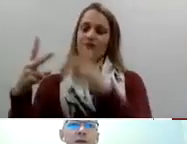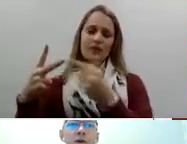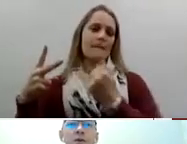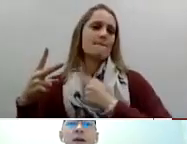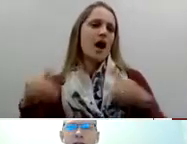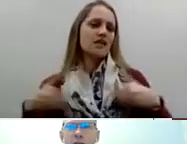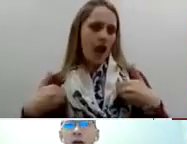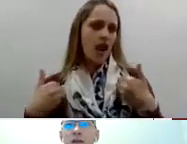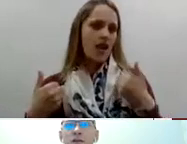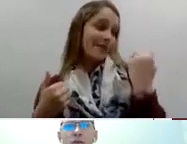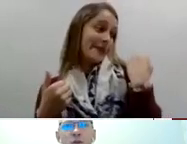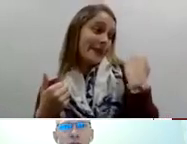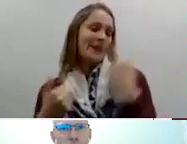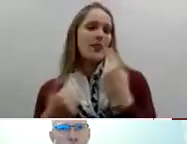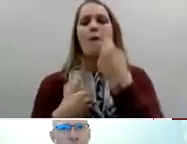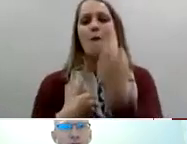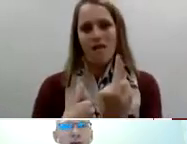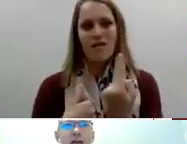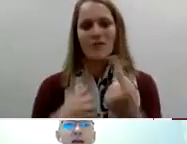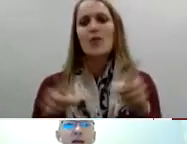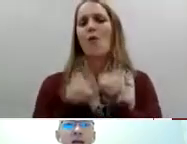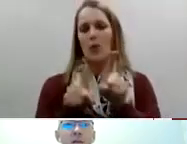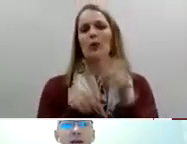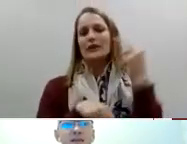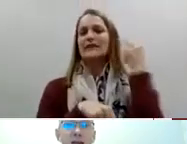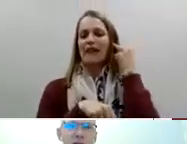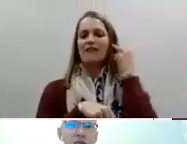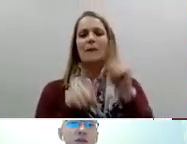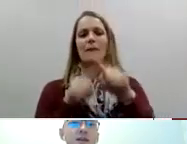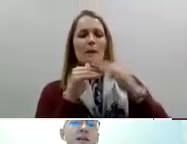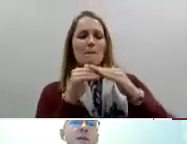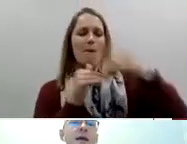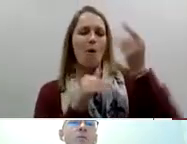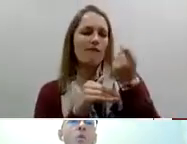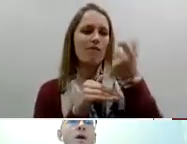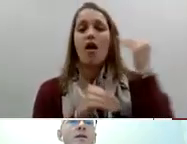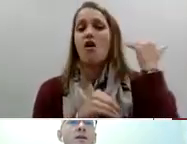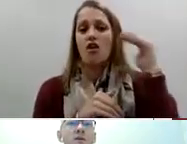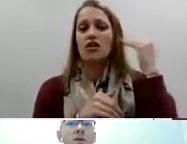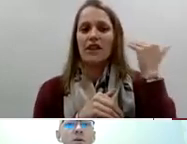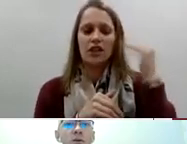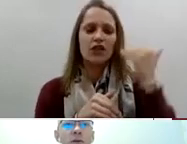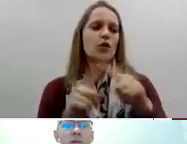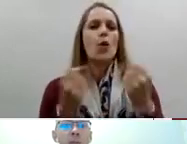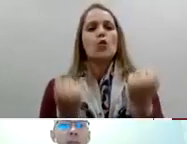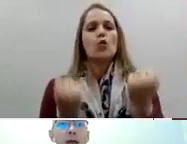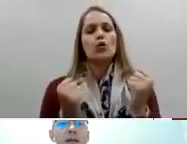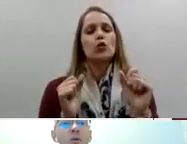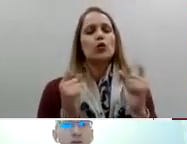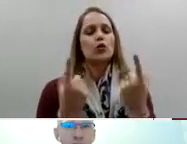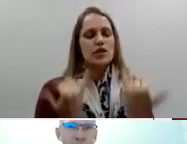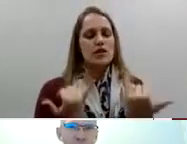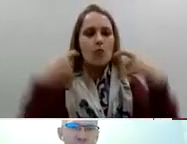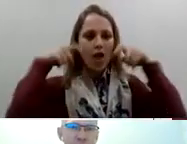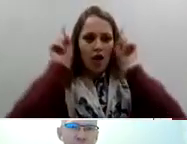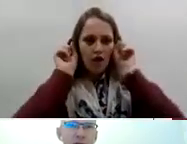so yes so my daughter was born my son recently became one year old and he's